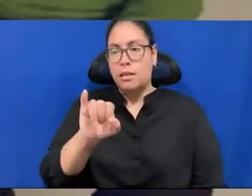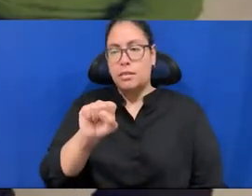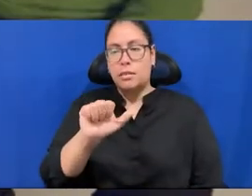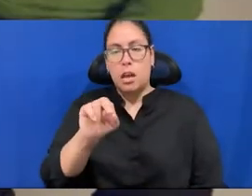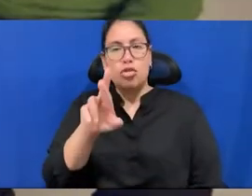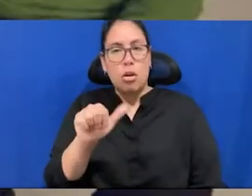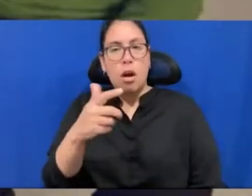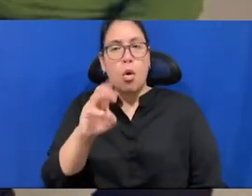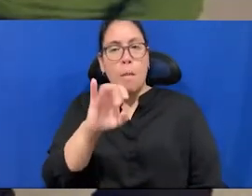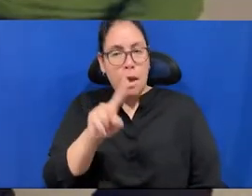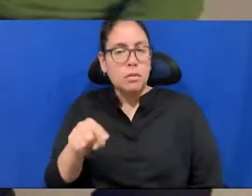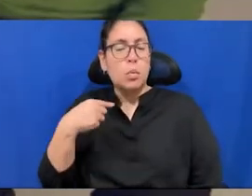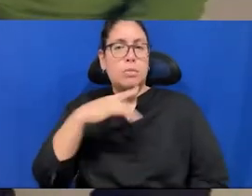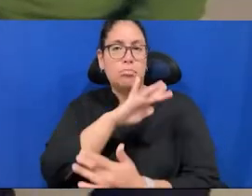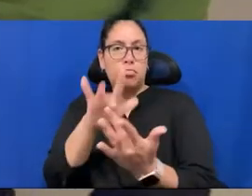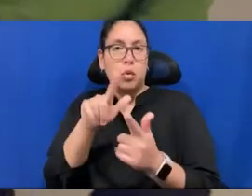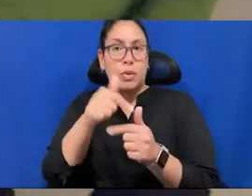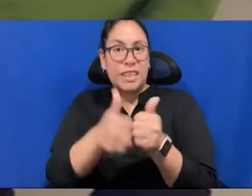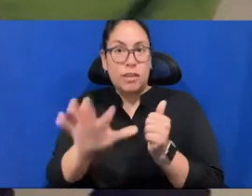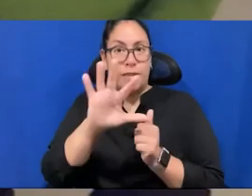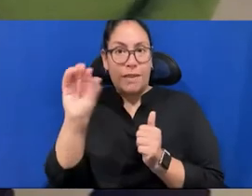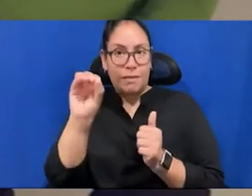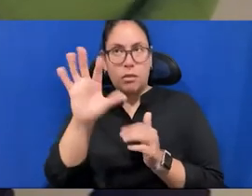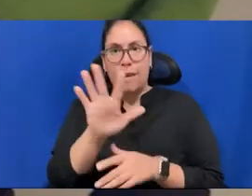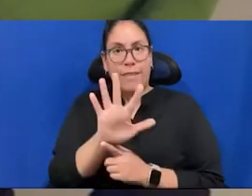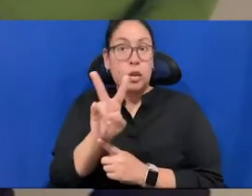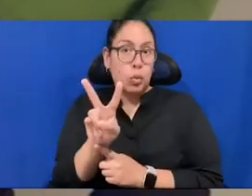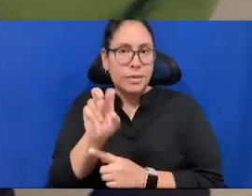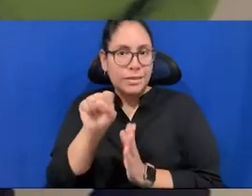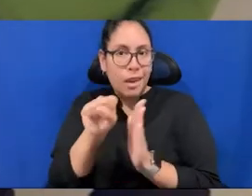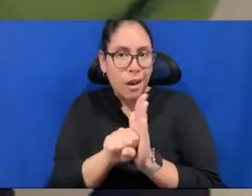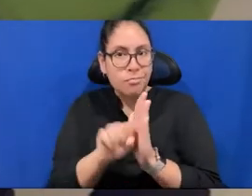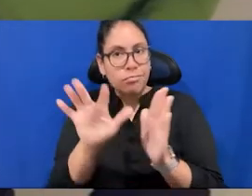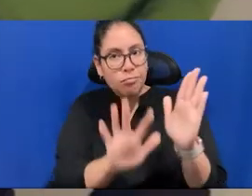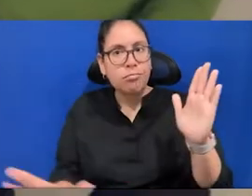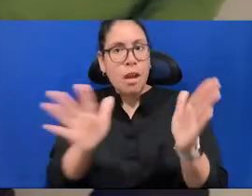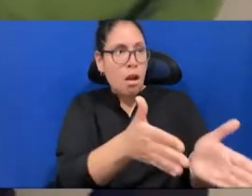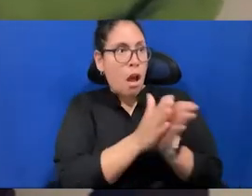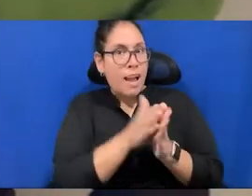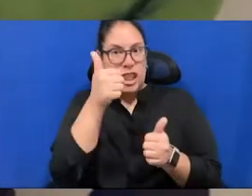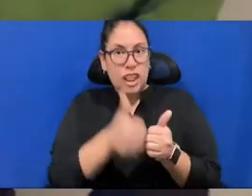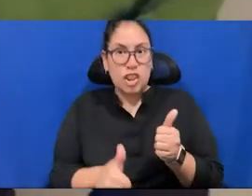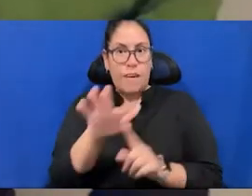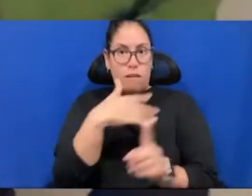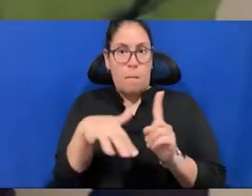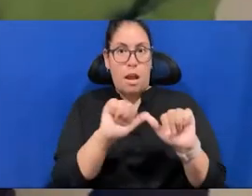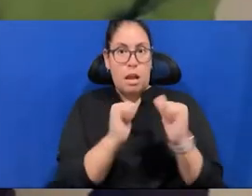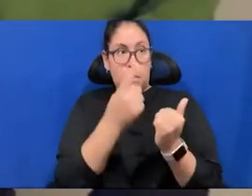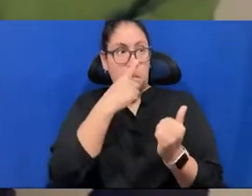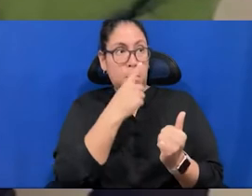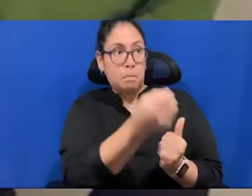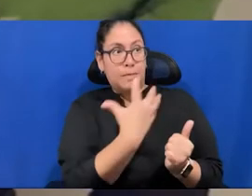um, all environmental agencies within those states, asking for them to send us their roles from the IBAM. And then through that